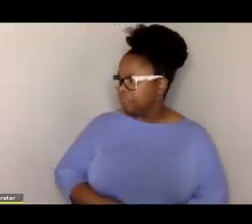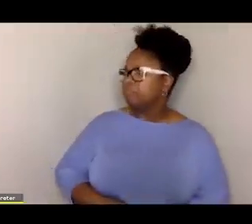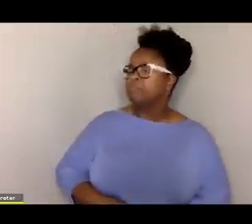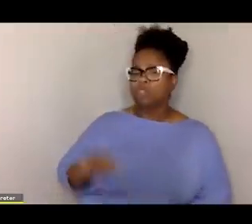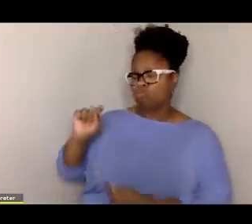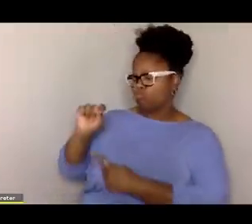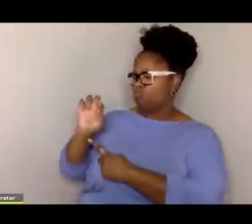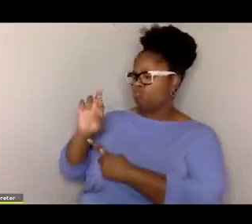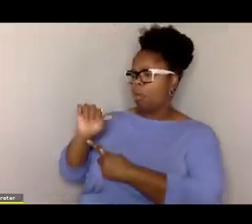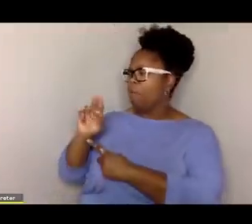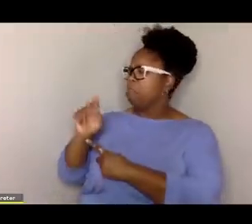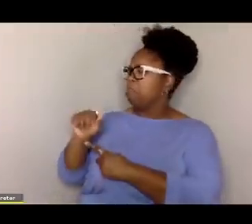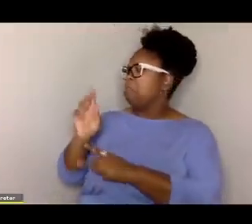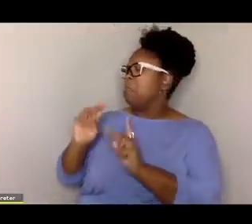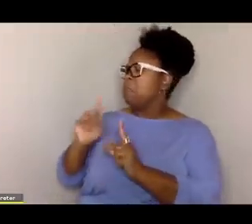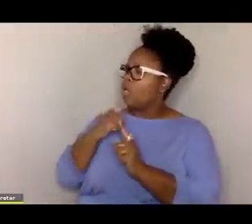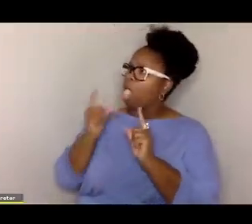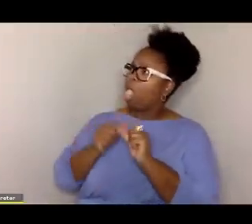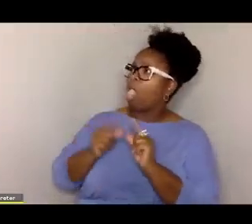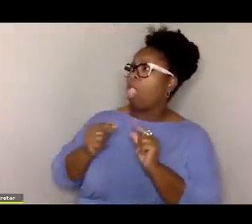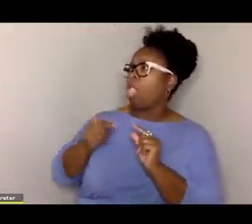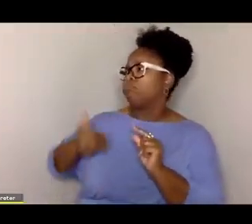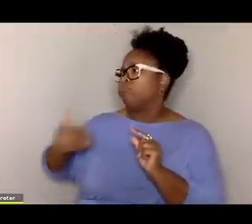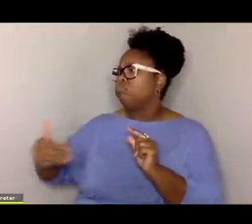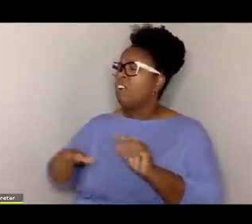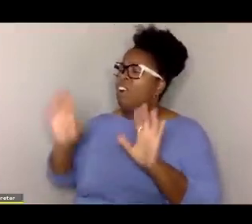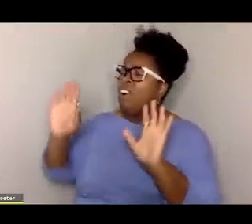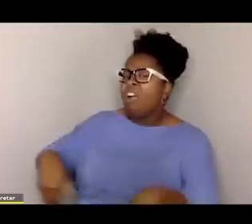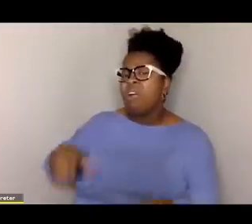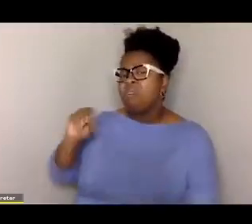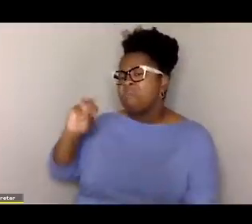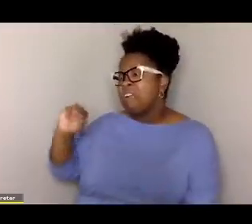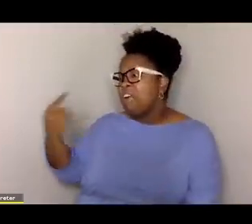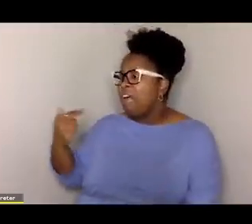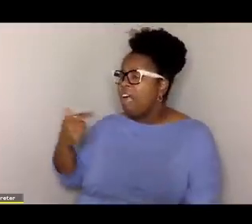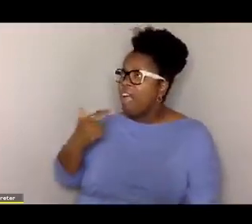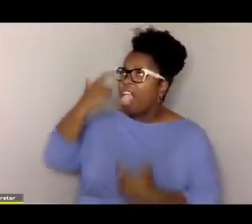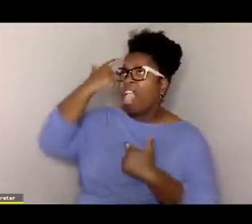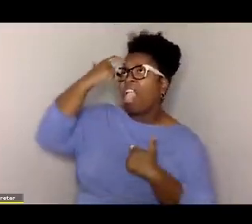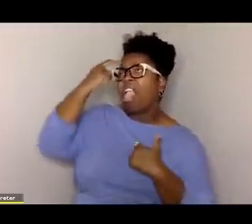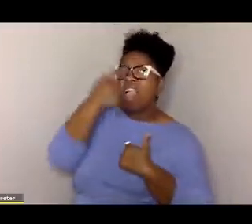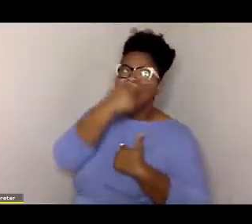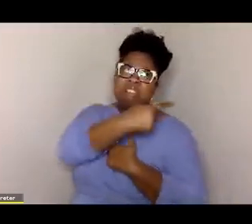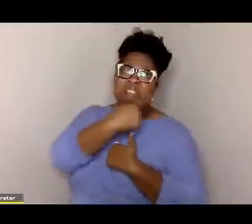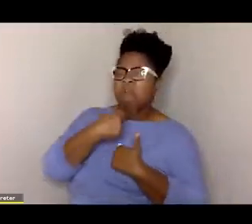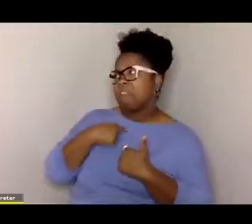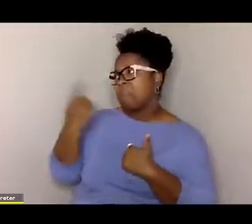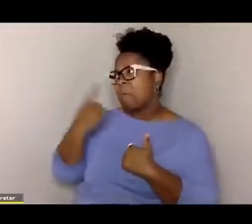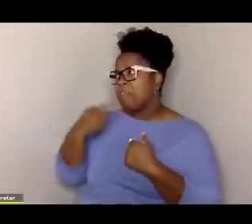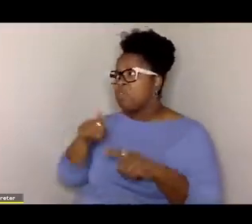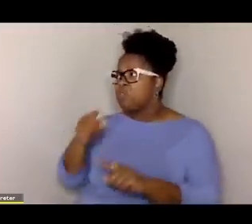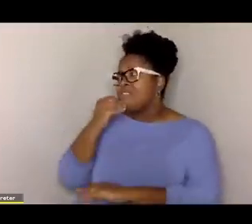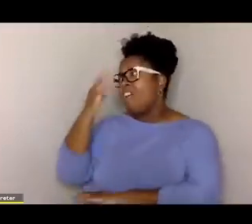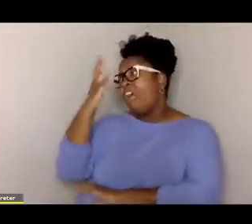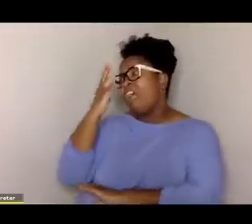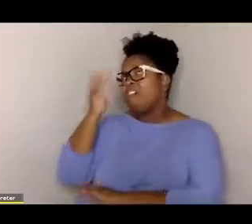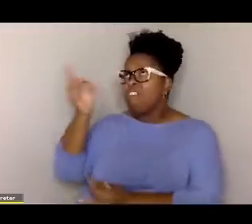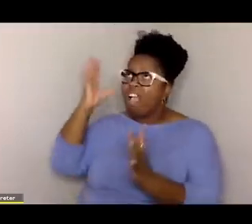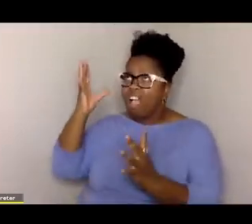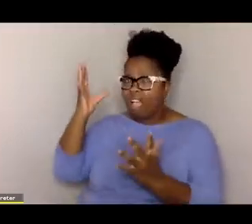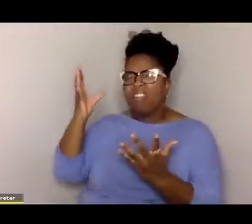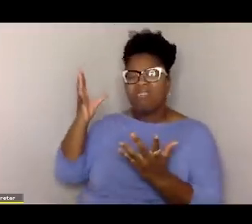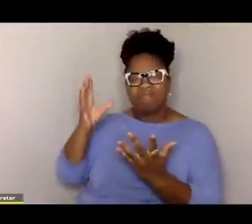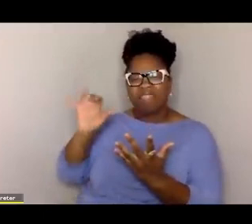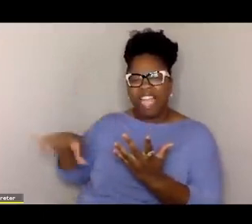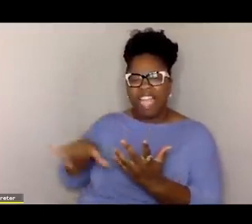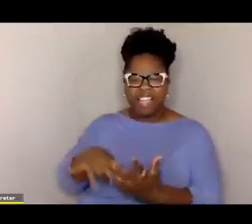So everybody uses that term, right? Yeah. They'll talk about how, oh my God, I was traumatized by something that somebody said to me at lunch, you